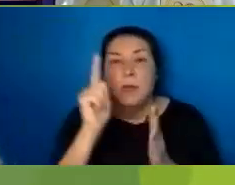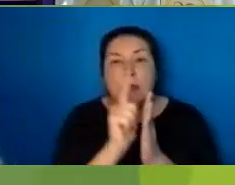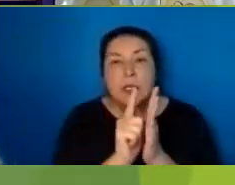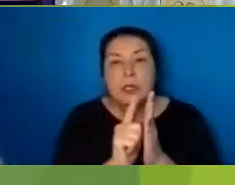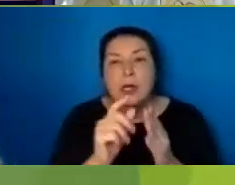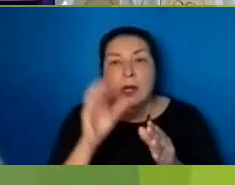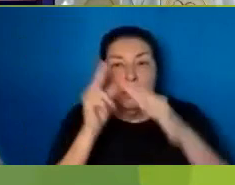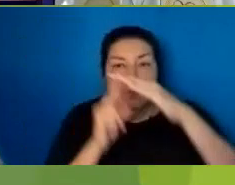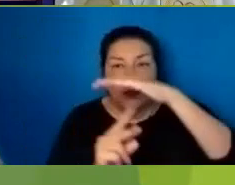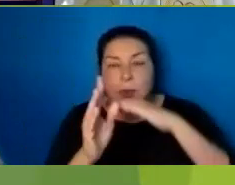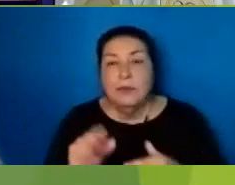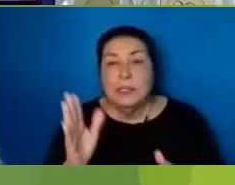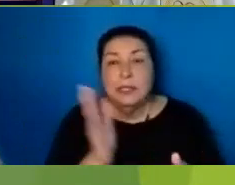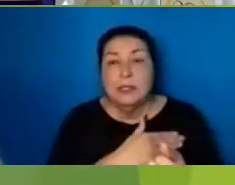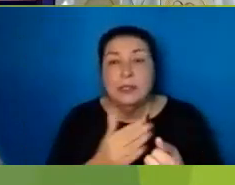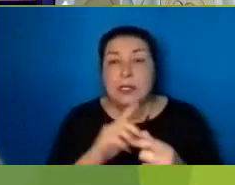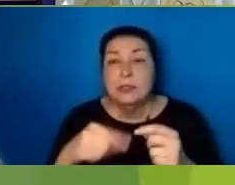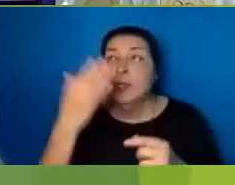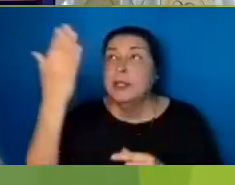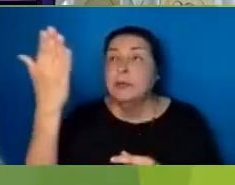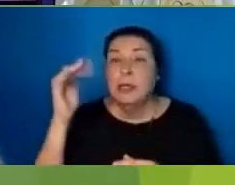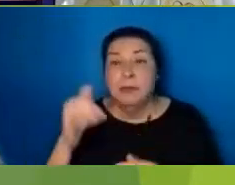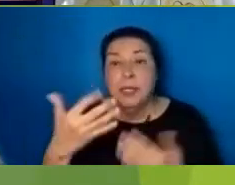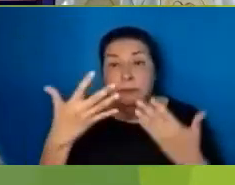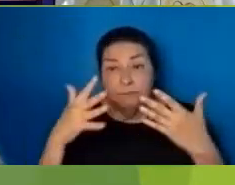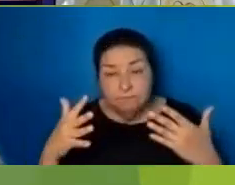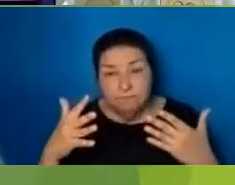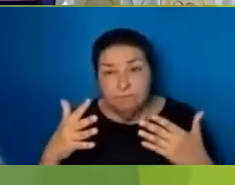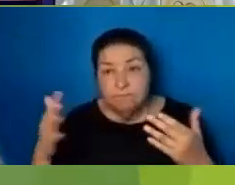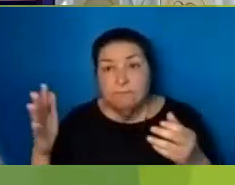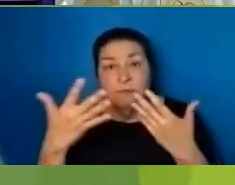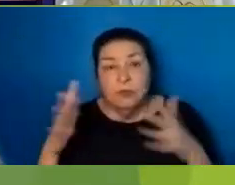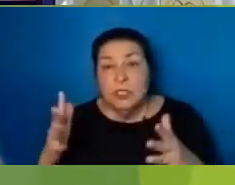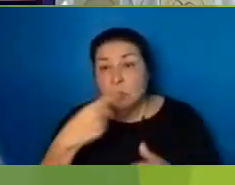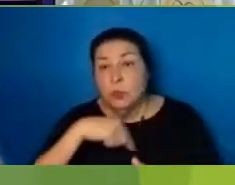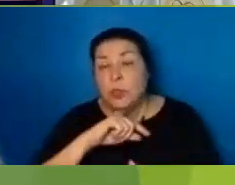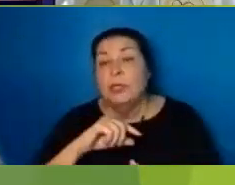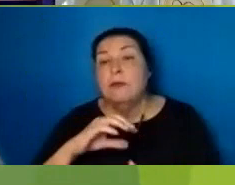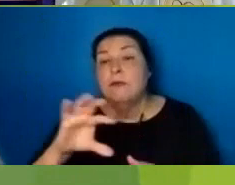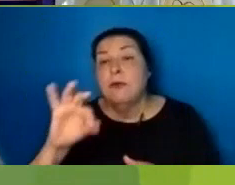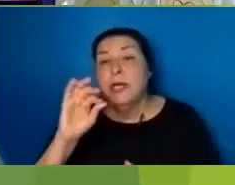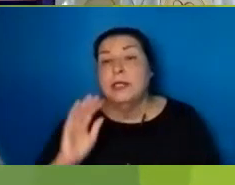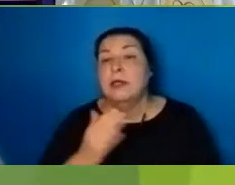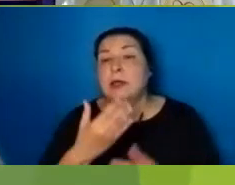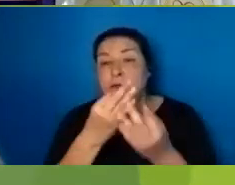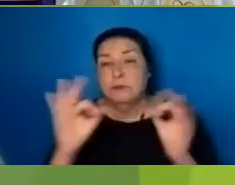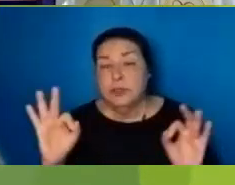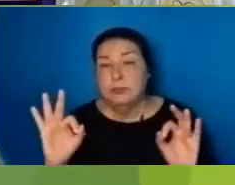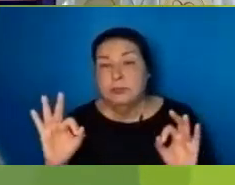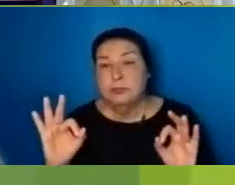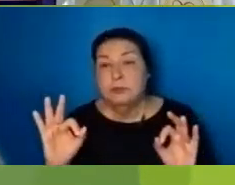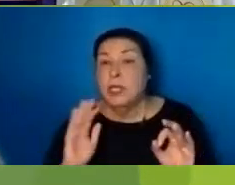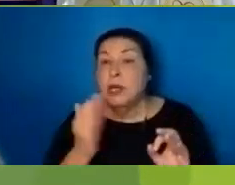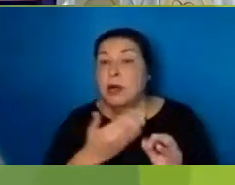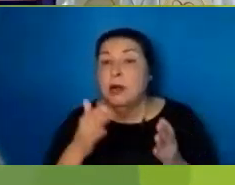In That Completion We Find Our Freedom We Find That The Particular Path Is